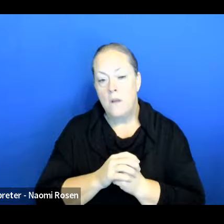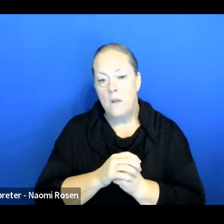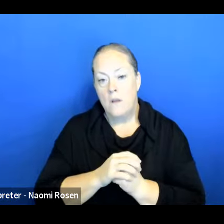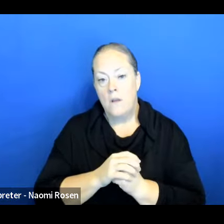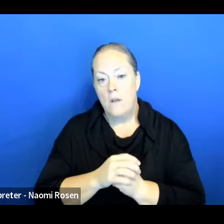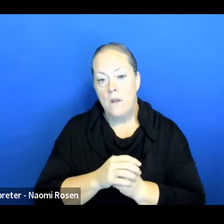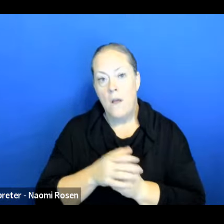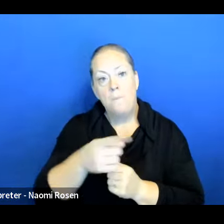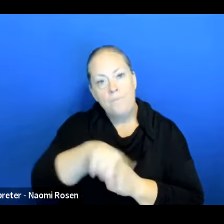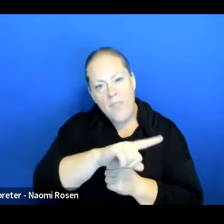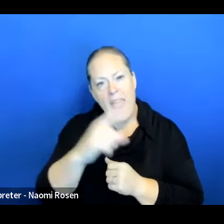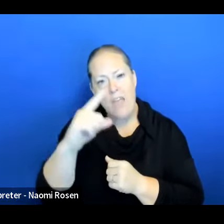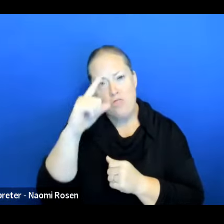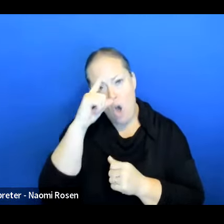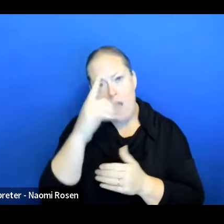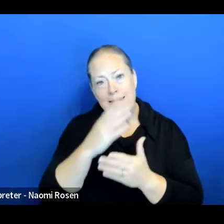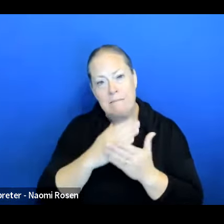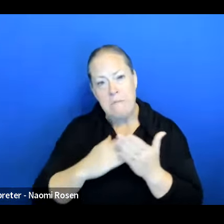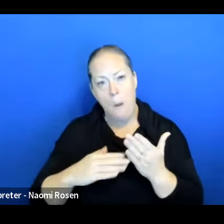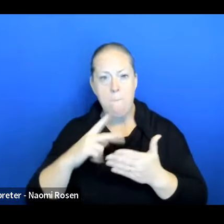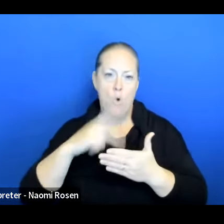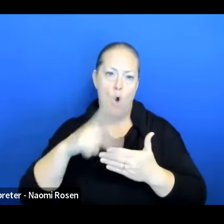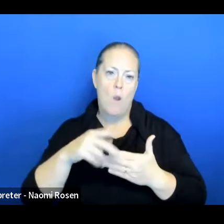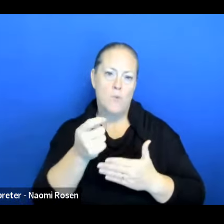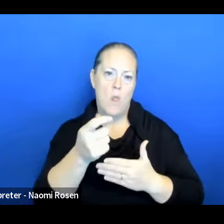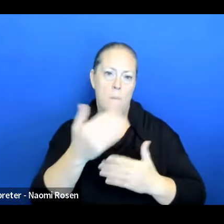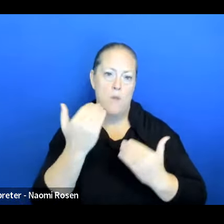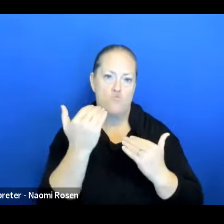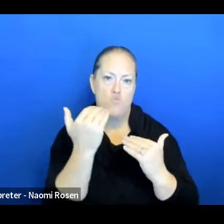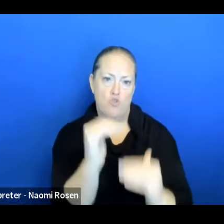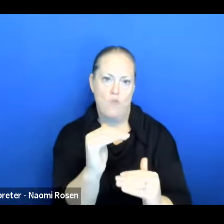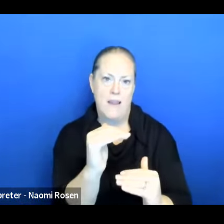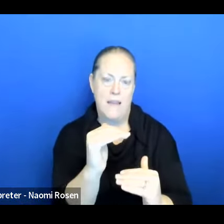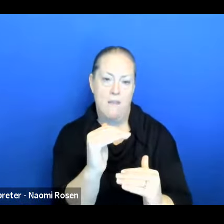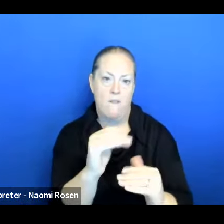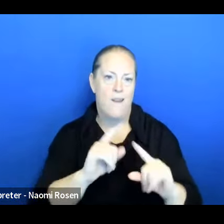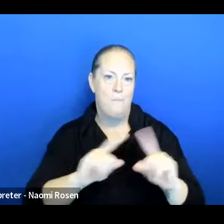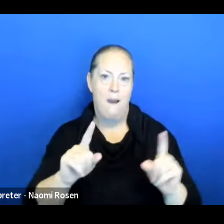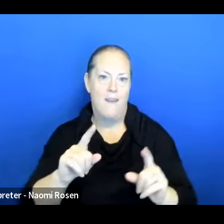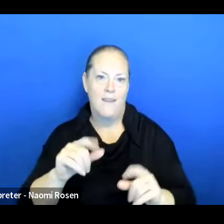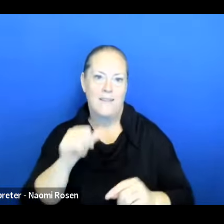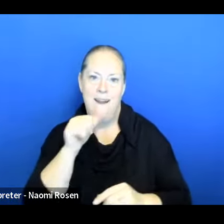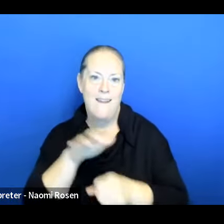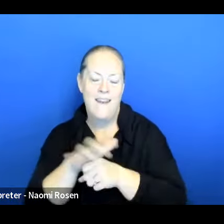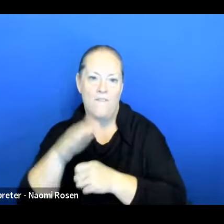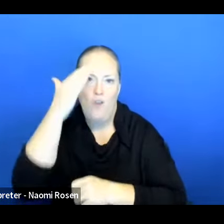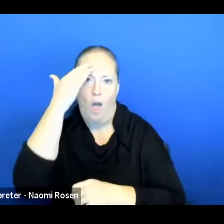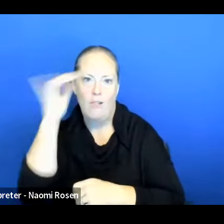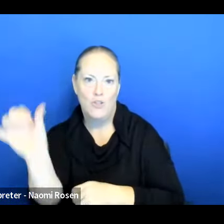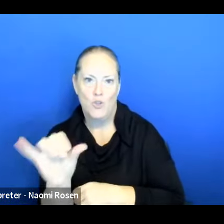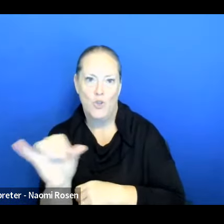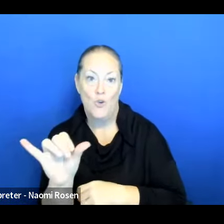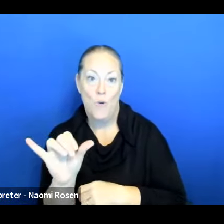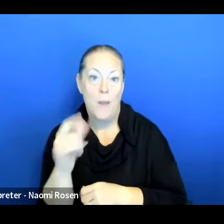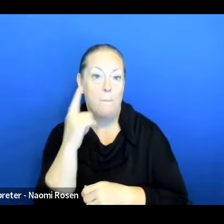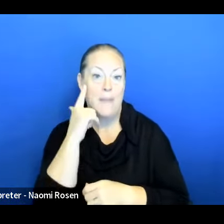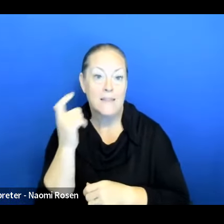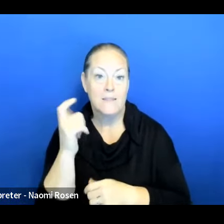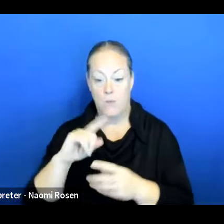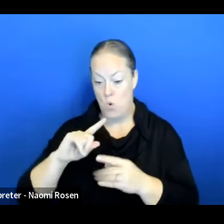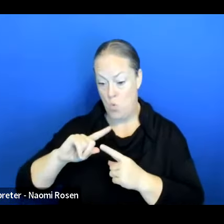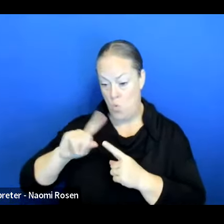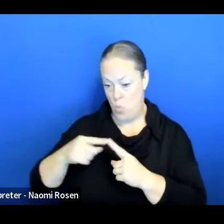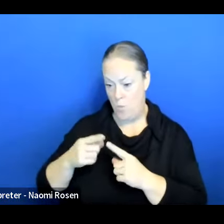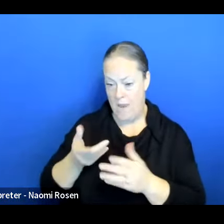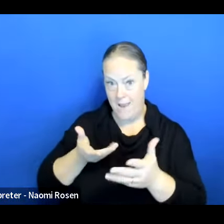programs were a little bit restrictive, the criteria, but there was lack of knowledge as well, because once they were brought up to the programs that are